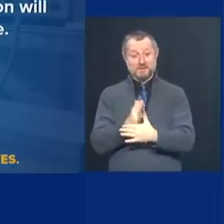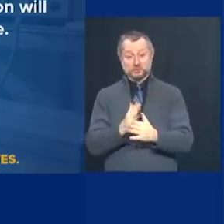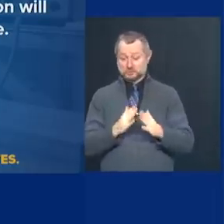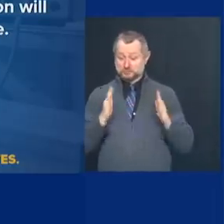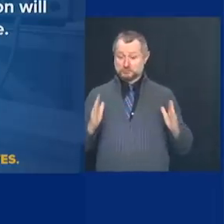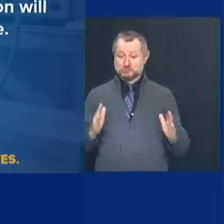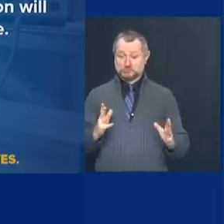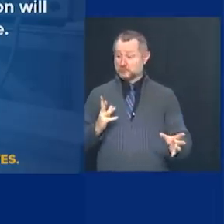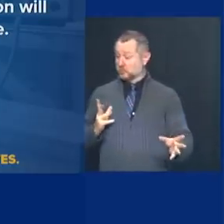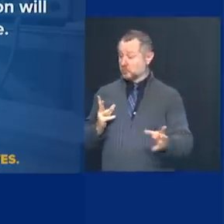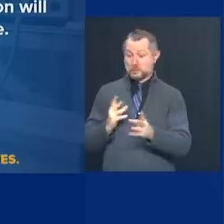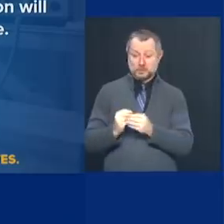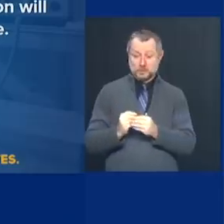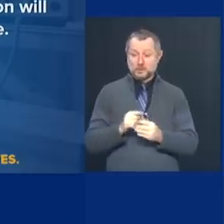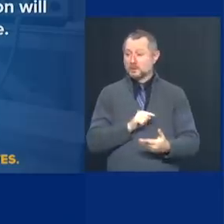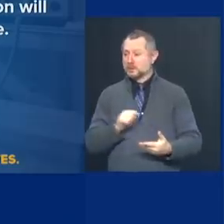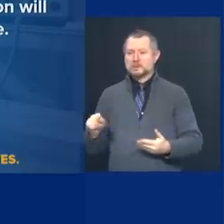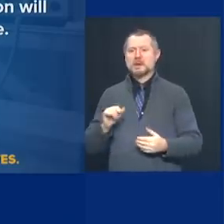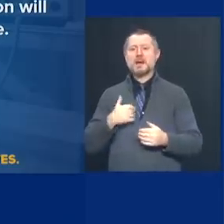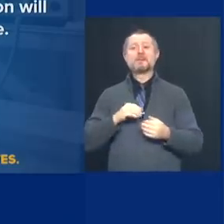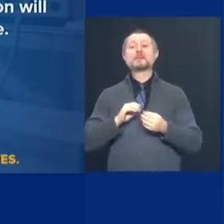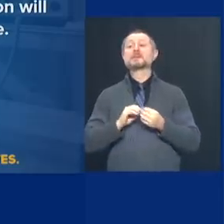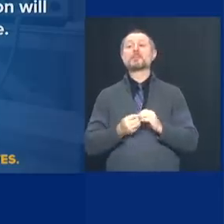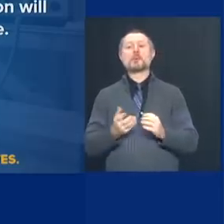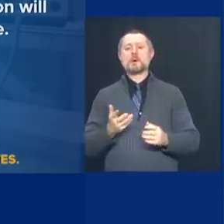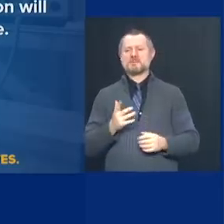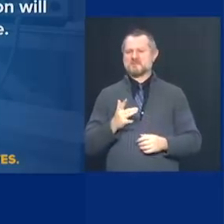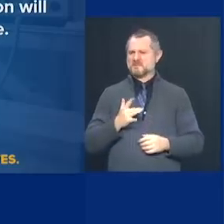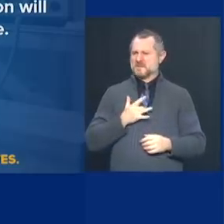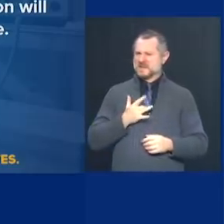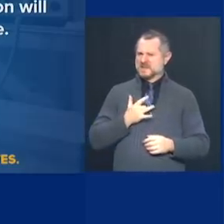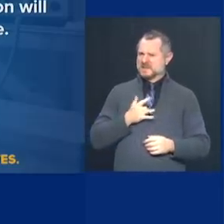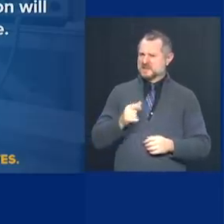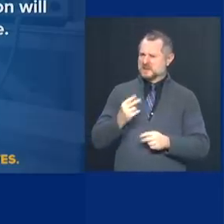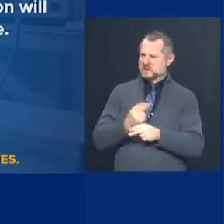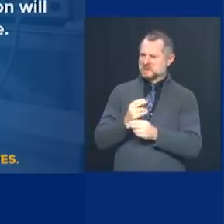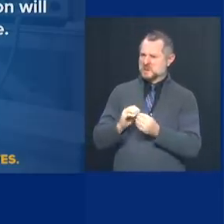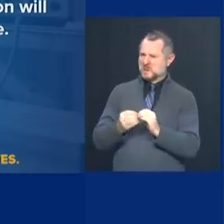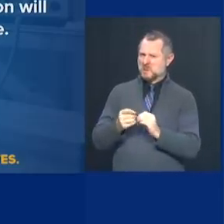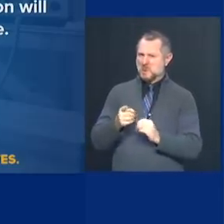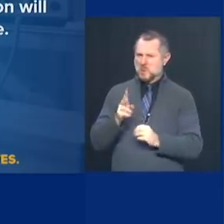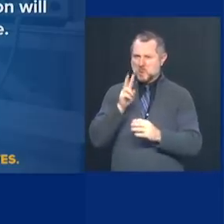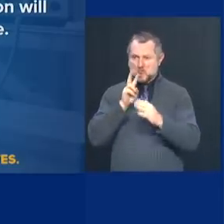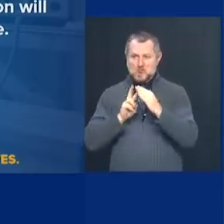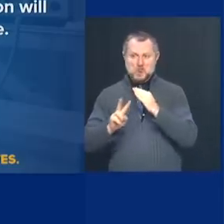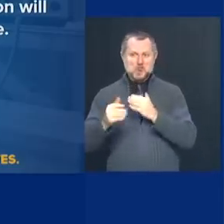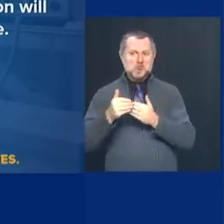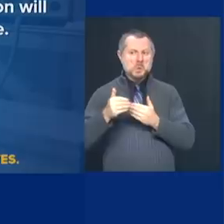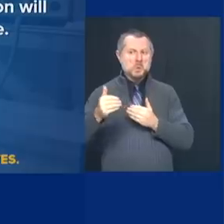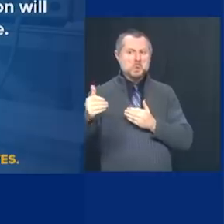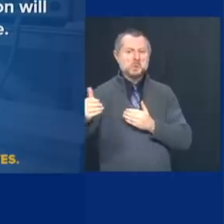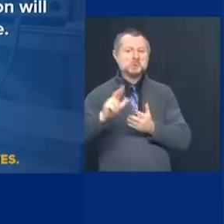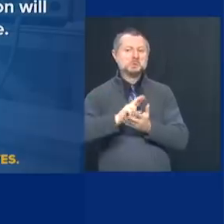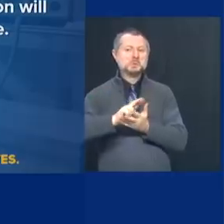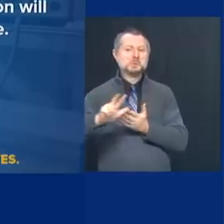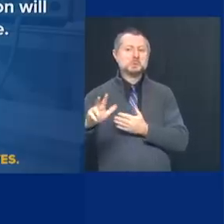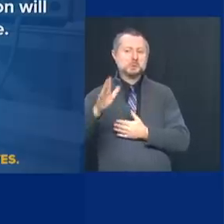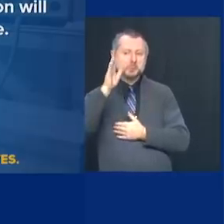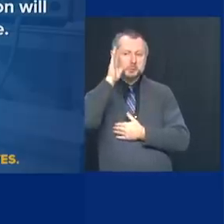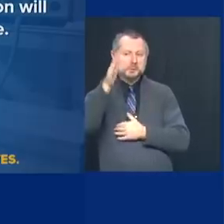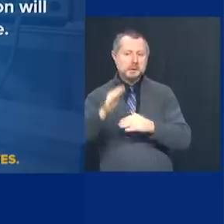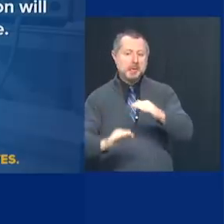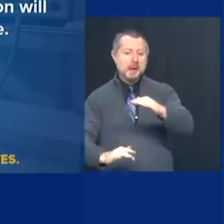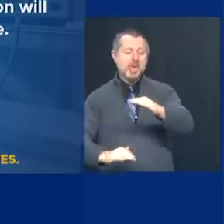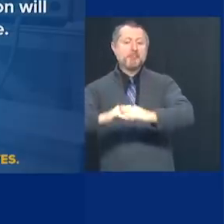shows that within three weeks you will hit critical hospital